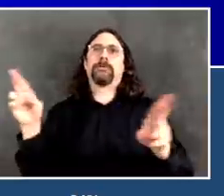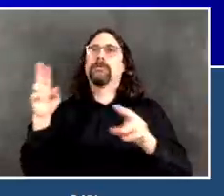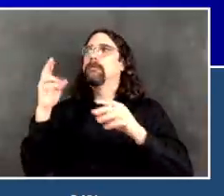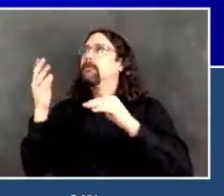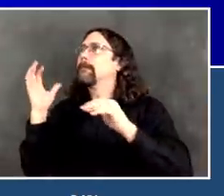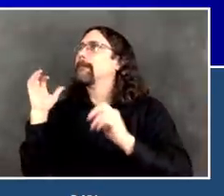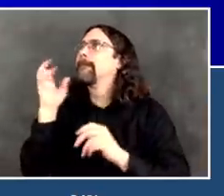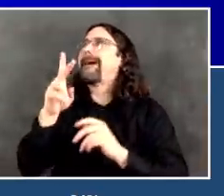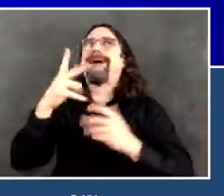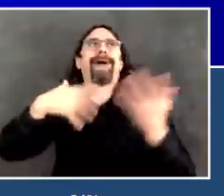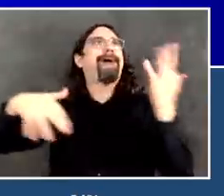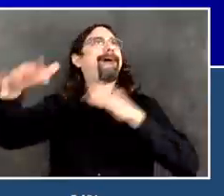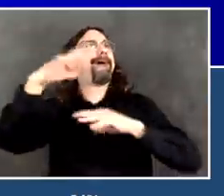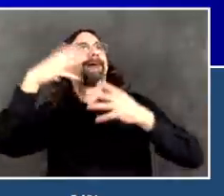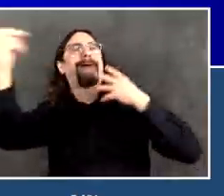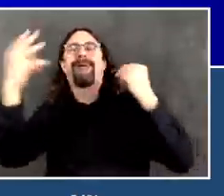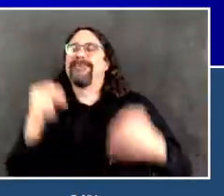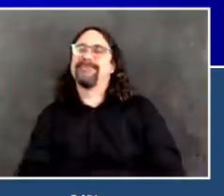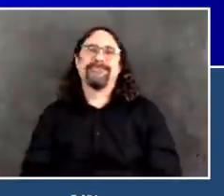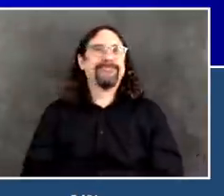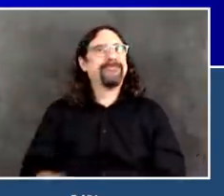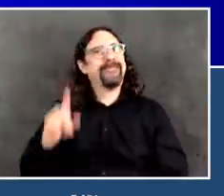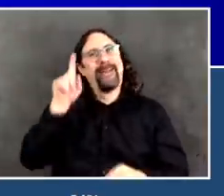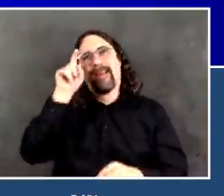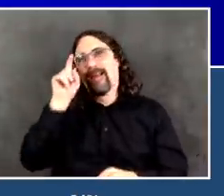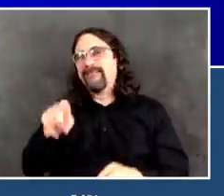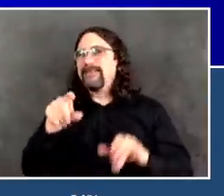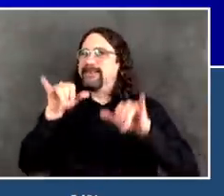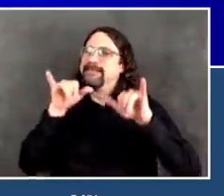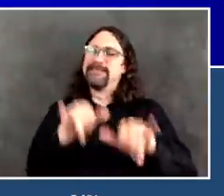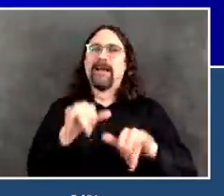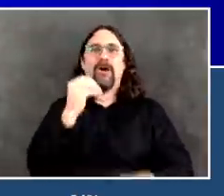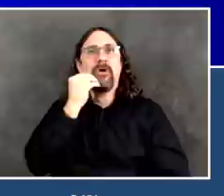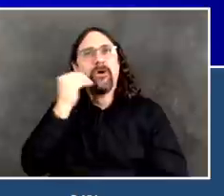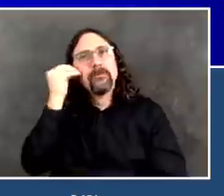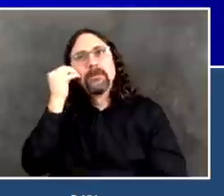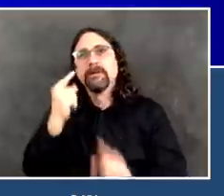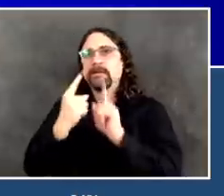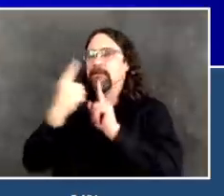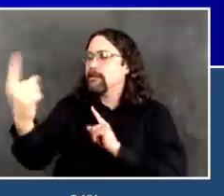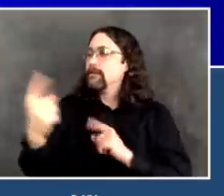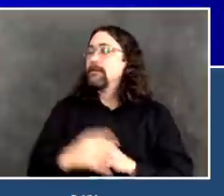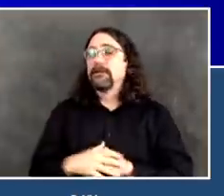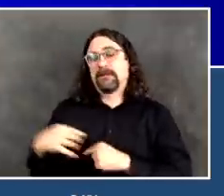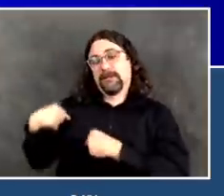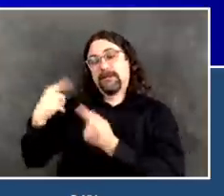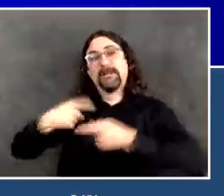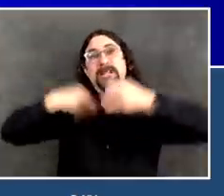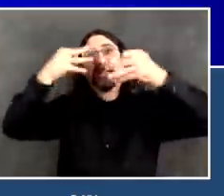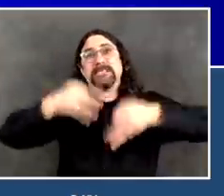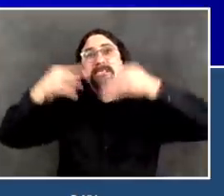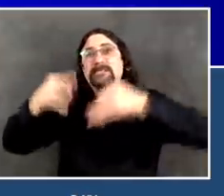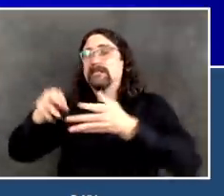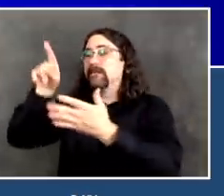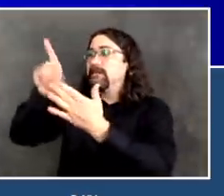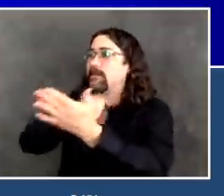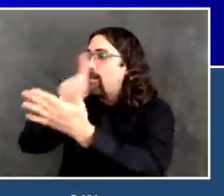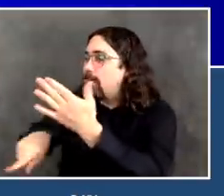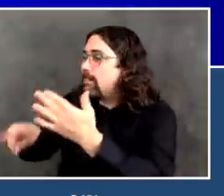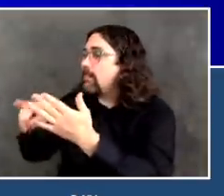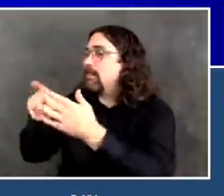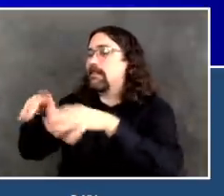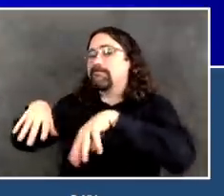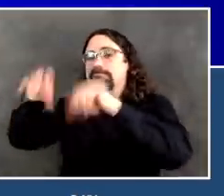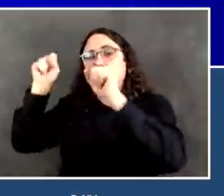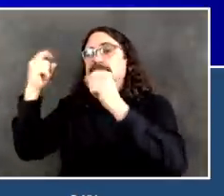to only have essential workers out and keep non-essential businesses closed. They certainly tell us still sad,